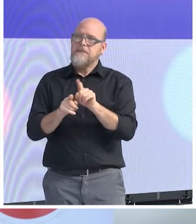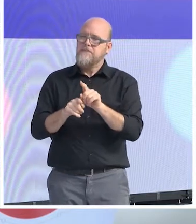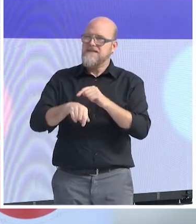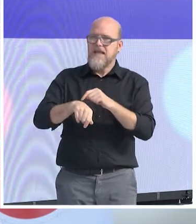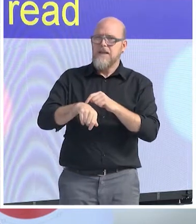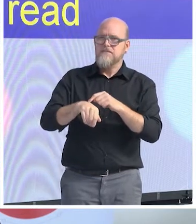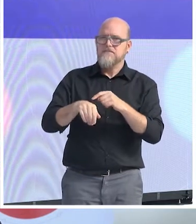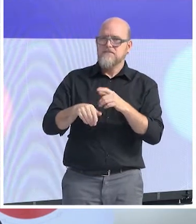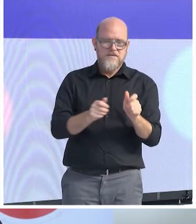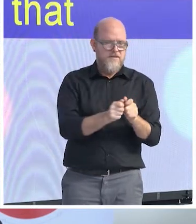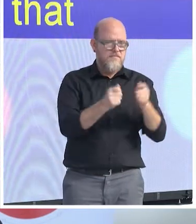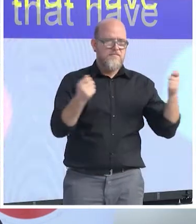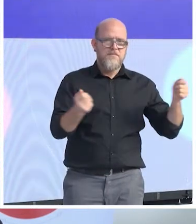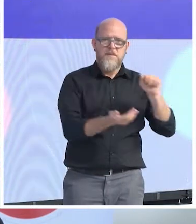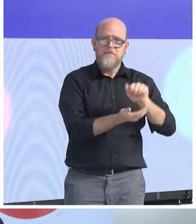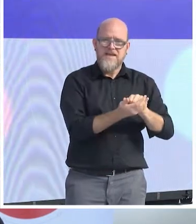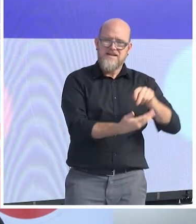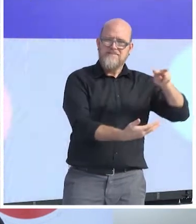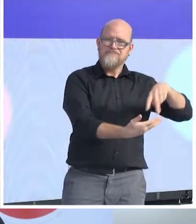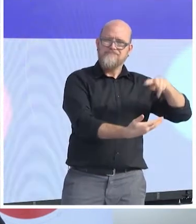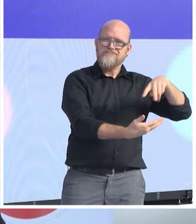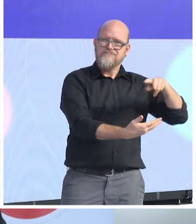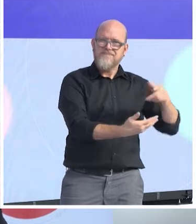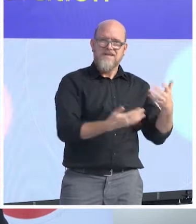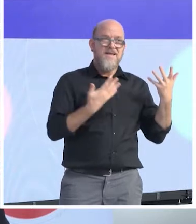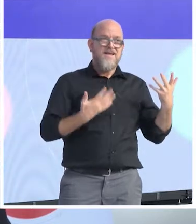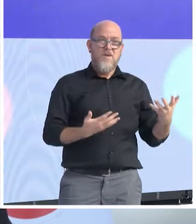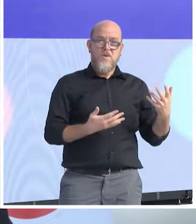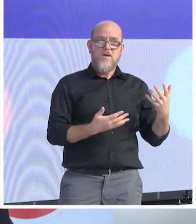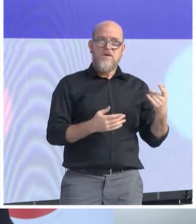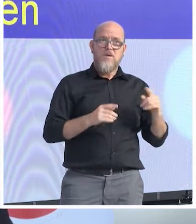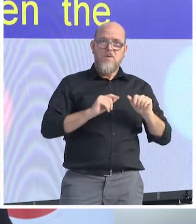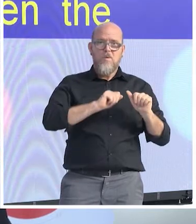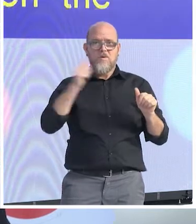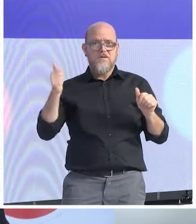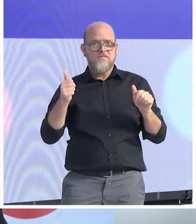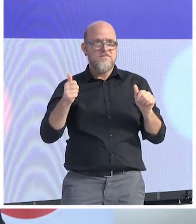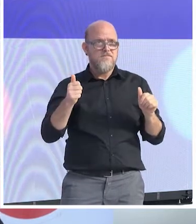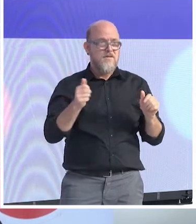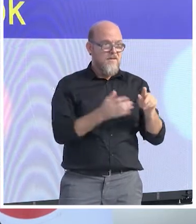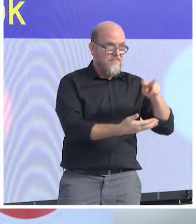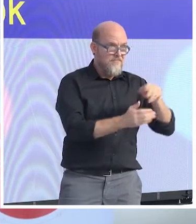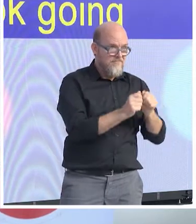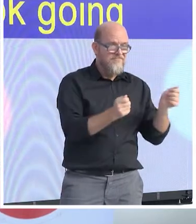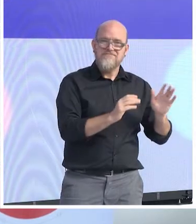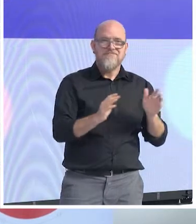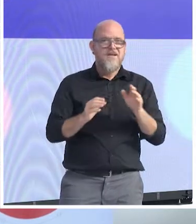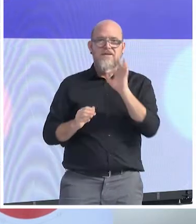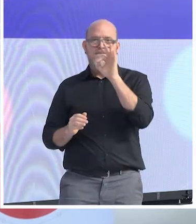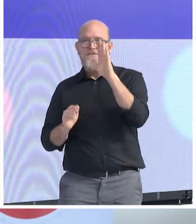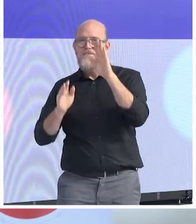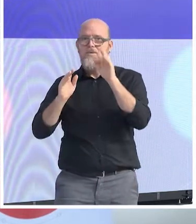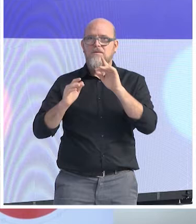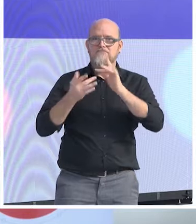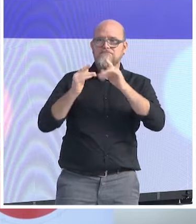technologies today, then the question is, is Facebook going to break democracy, is Google going to do it. In a certain way, the fear that the social